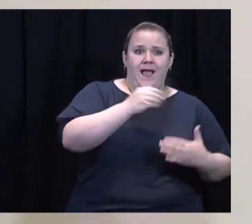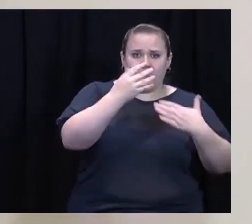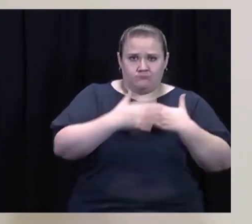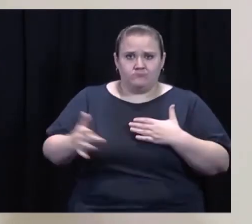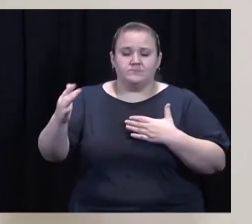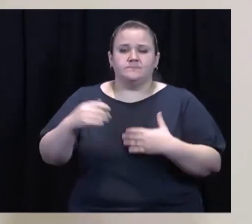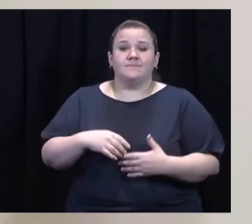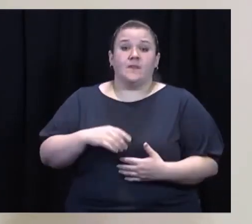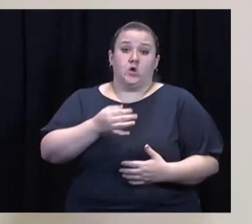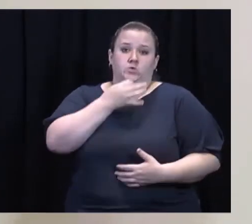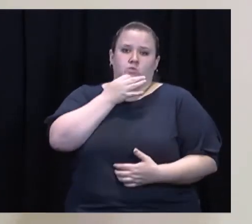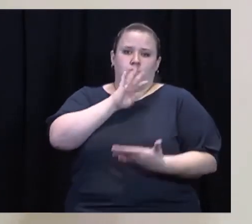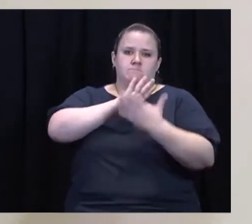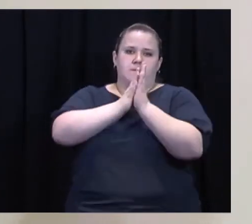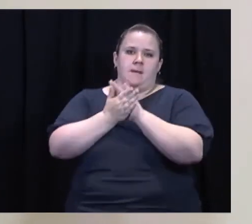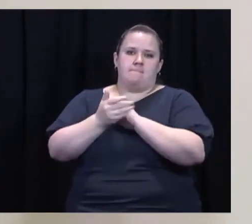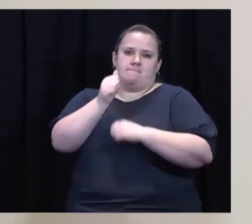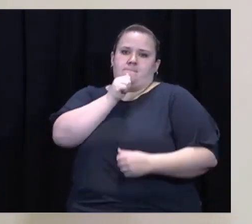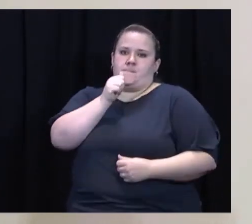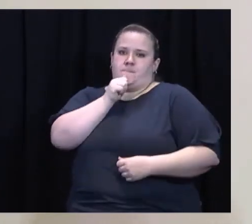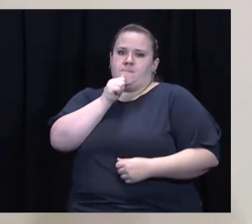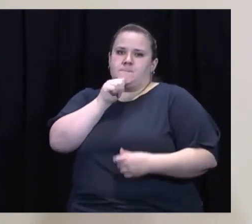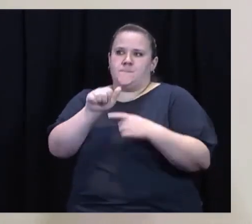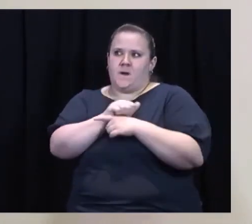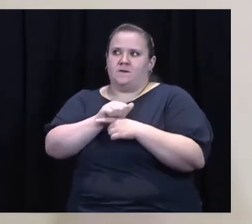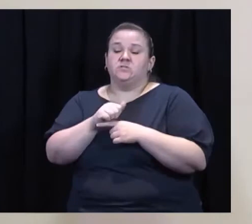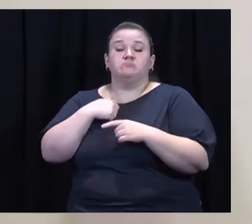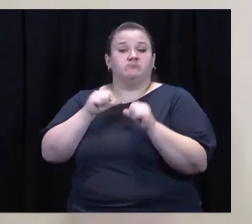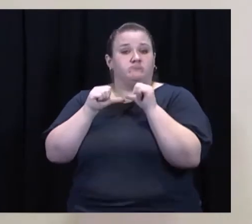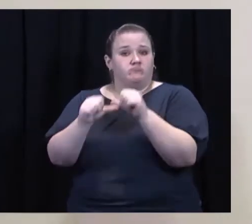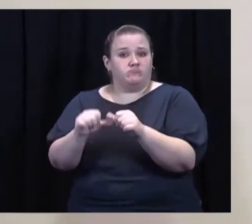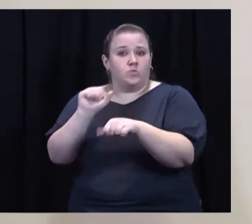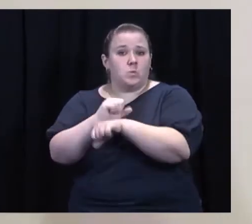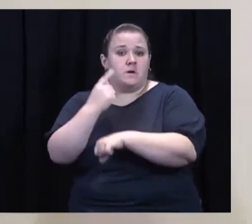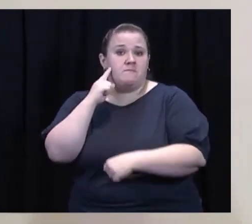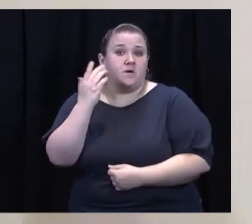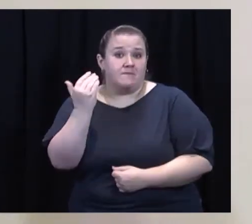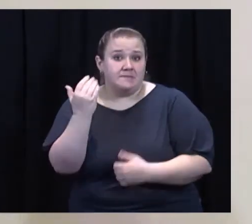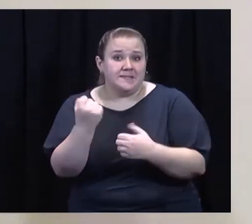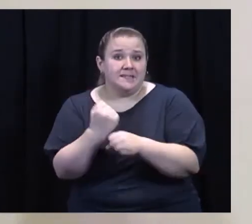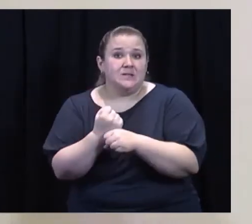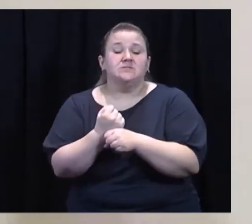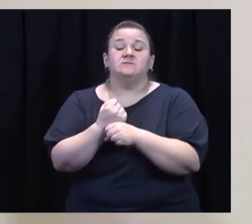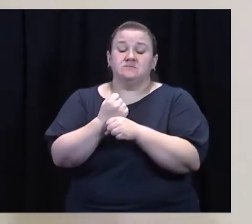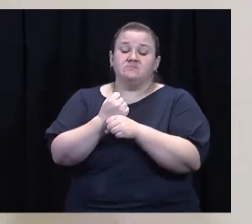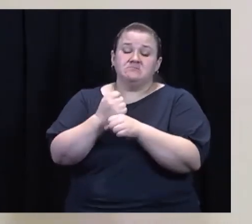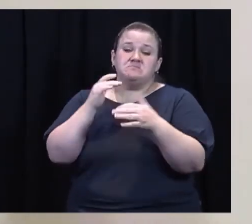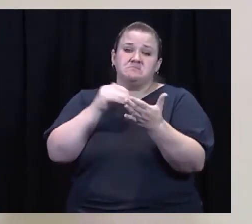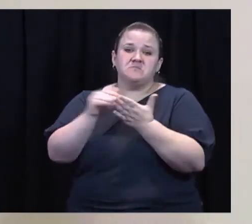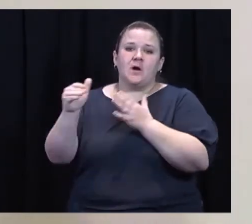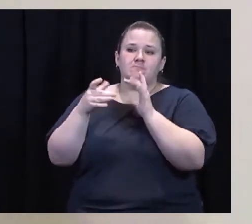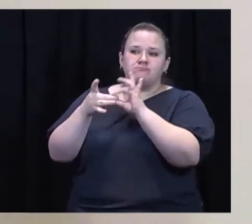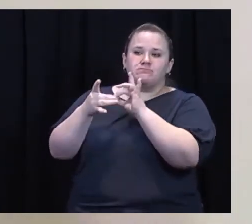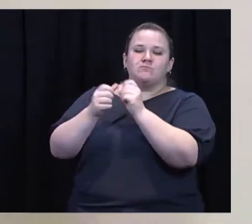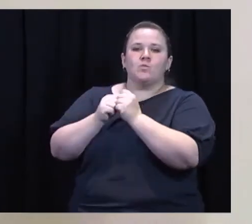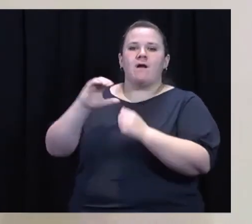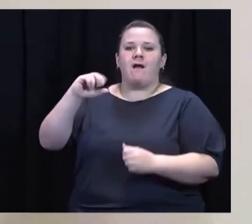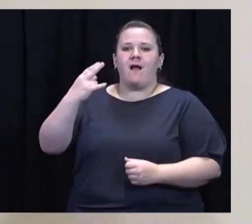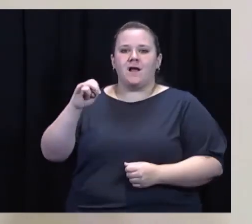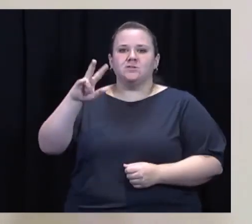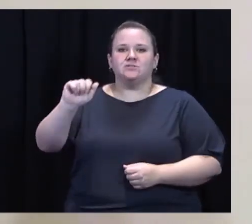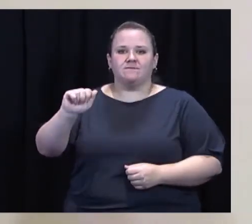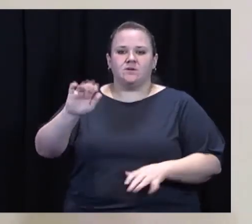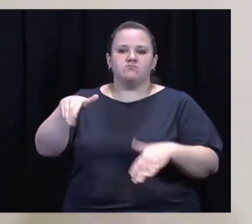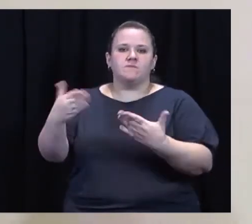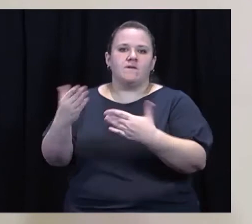I soon went into private practice, where I've continued to work for nearly 15 years, oftentimes alongside Achieva, to provide